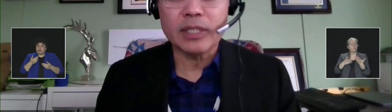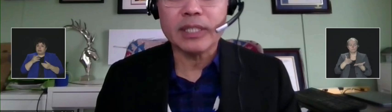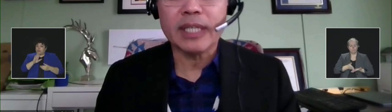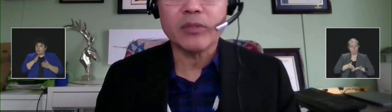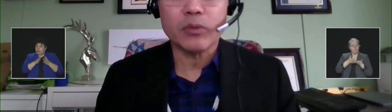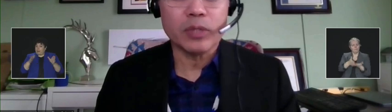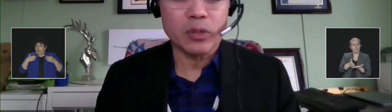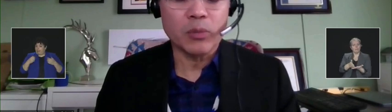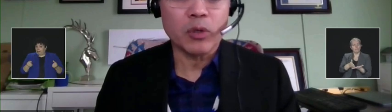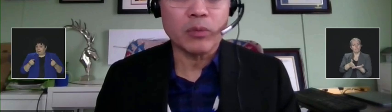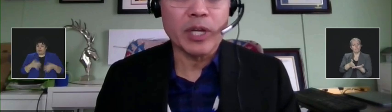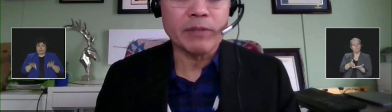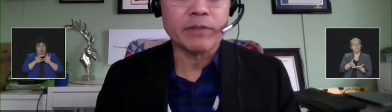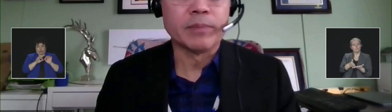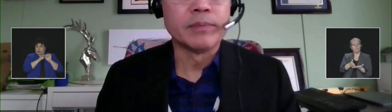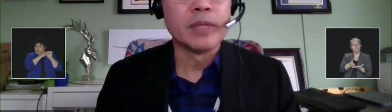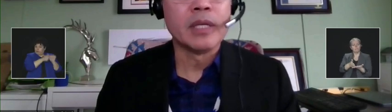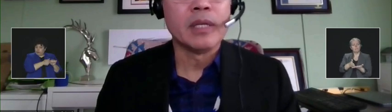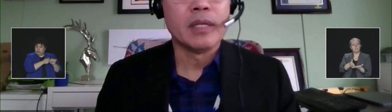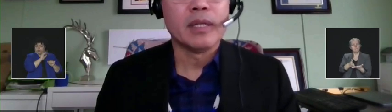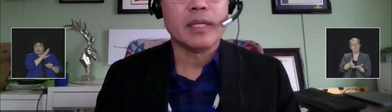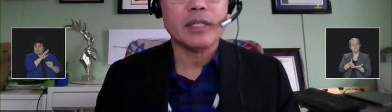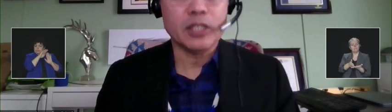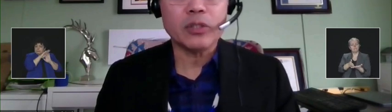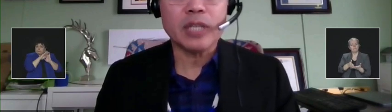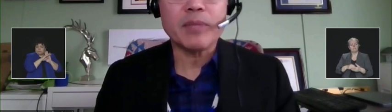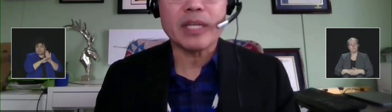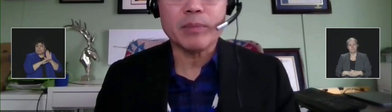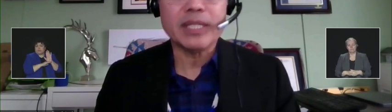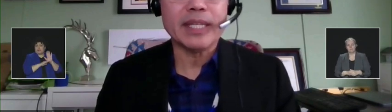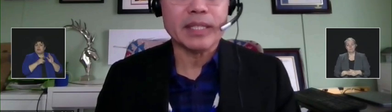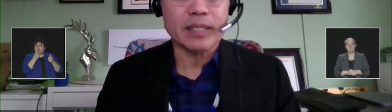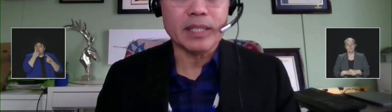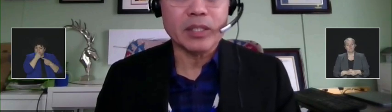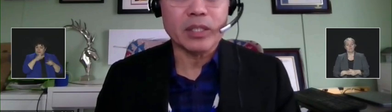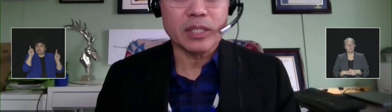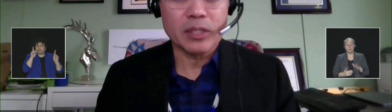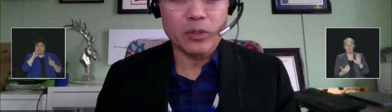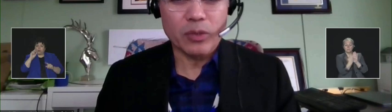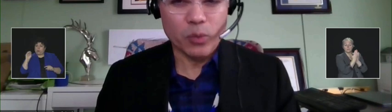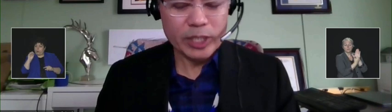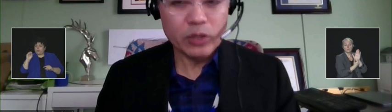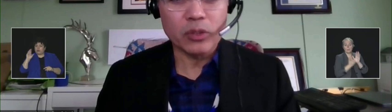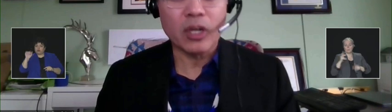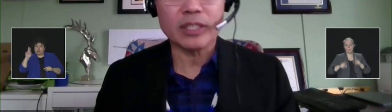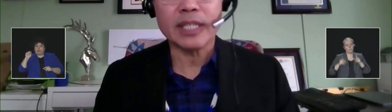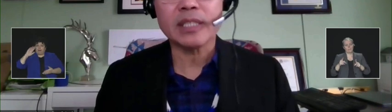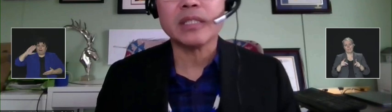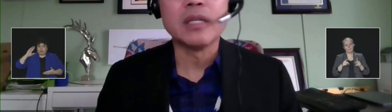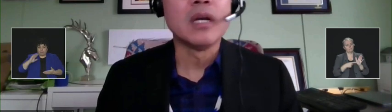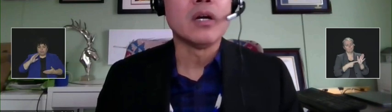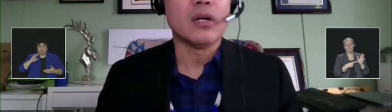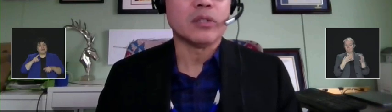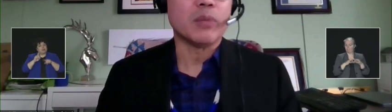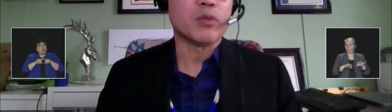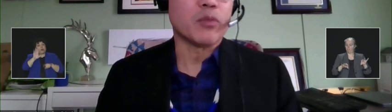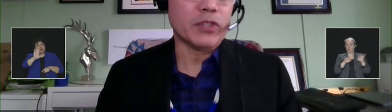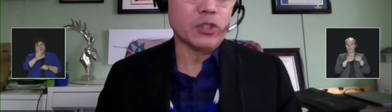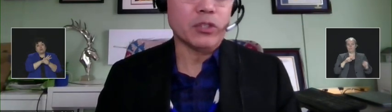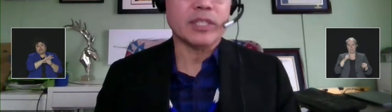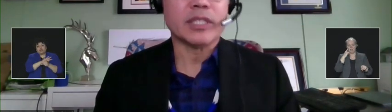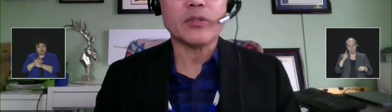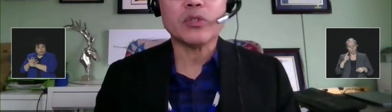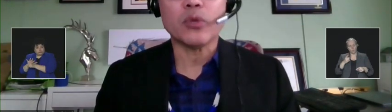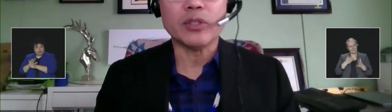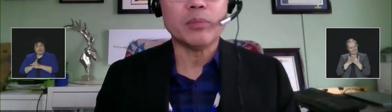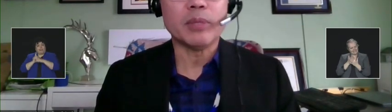essential in getting through this Omicron wave. An additional step that can be taken is to consider the regional context on top